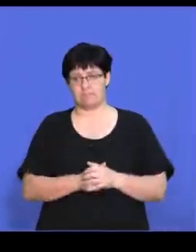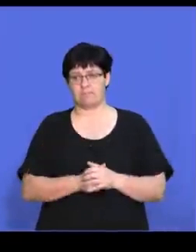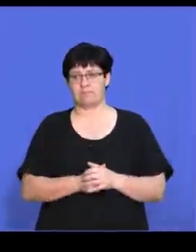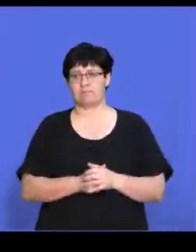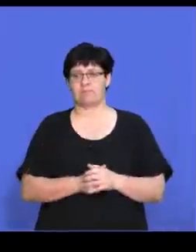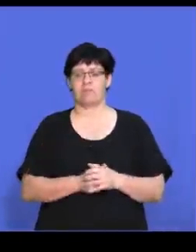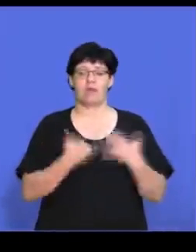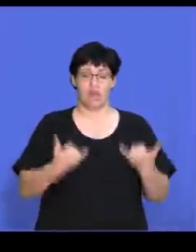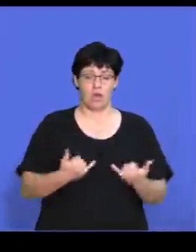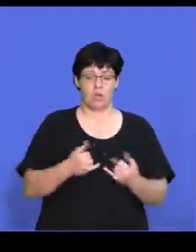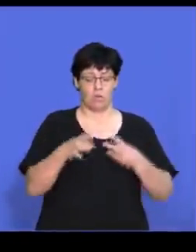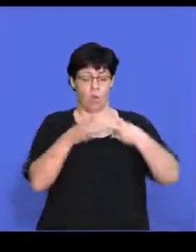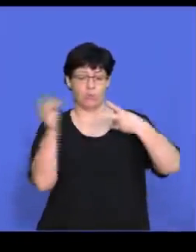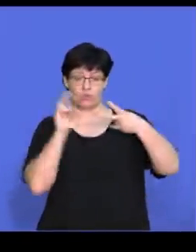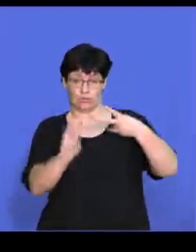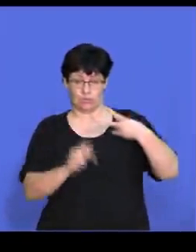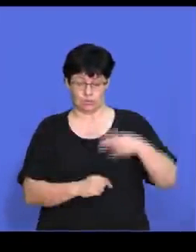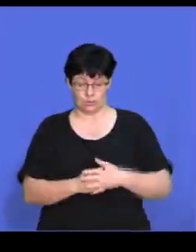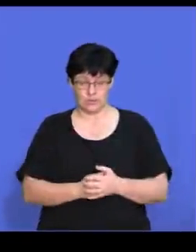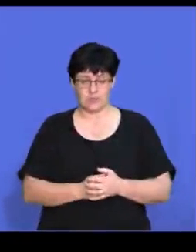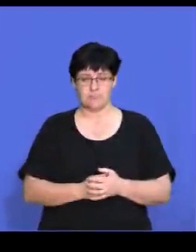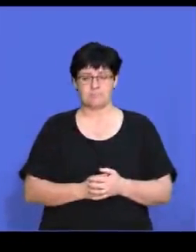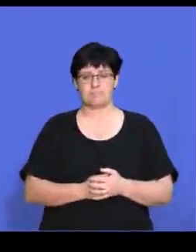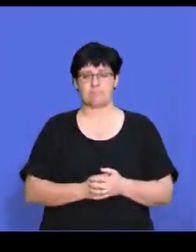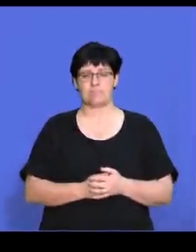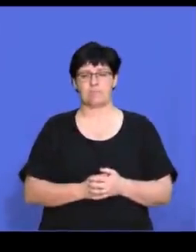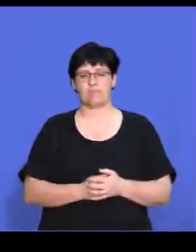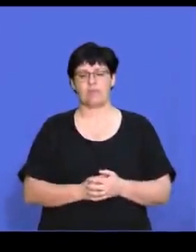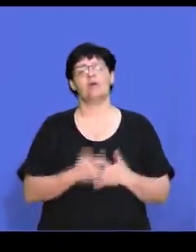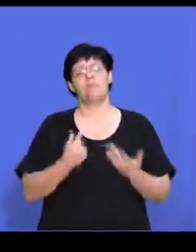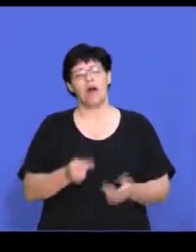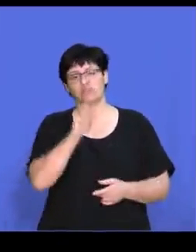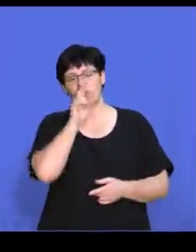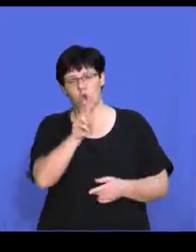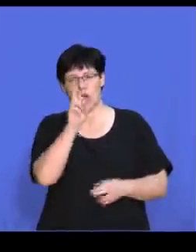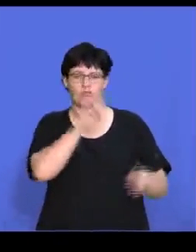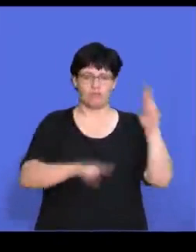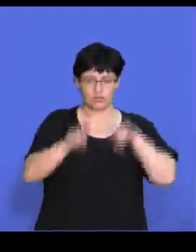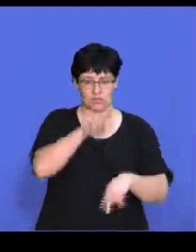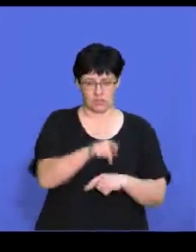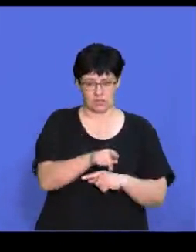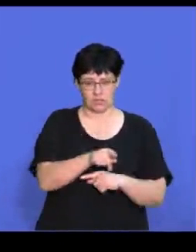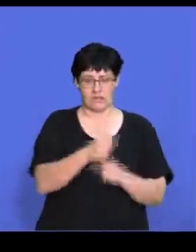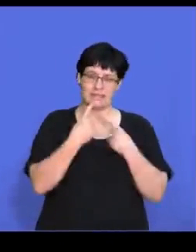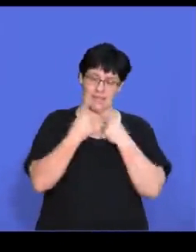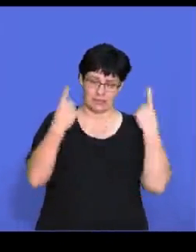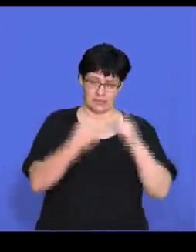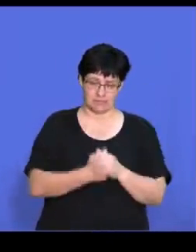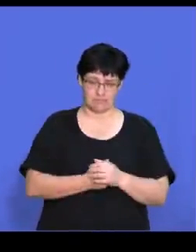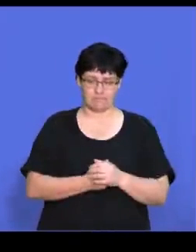Now, if we look at option two. Right. OK, we have to review the vision statement. Right.